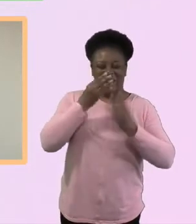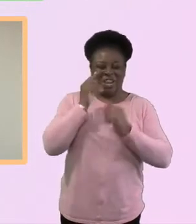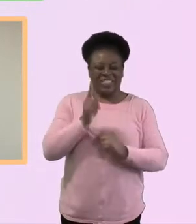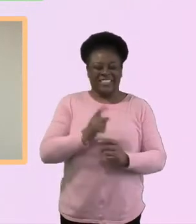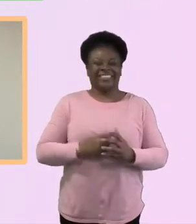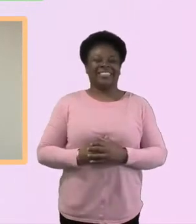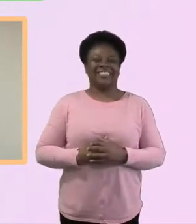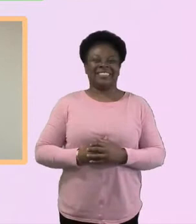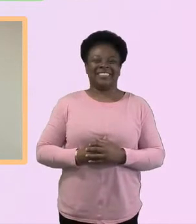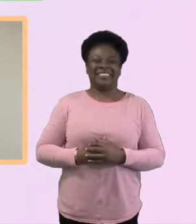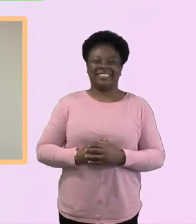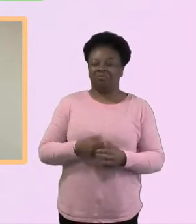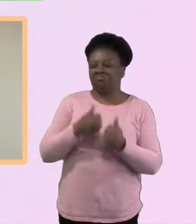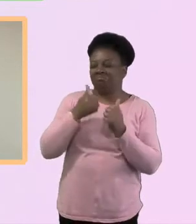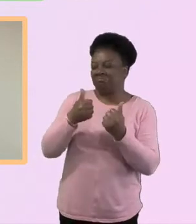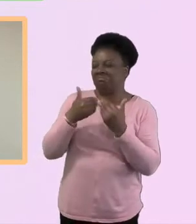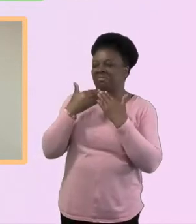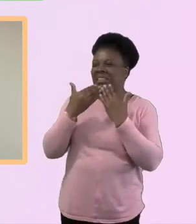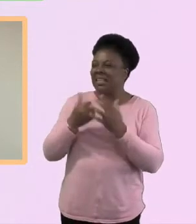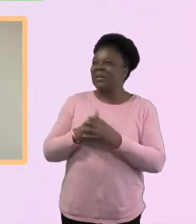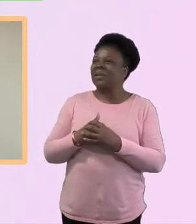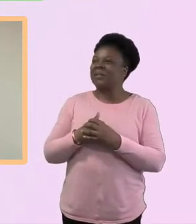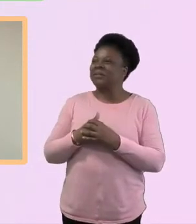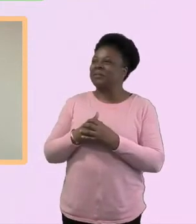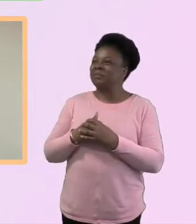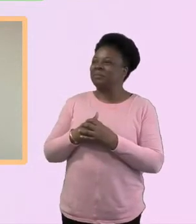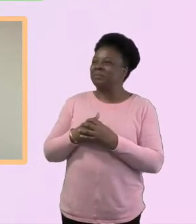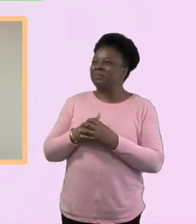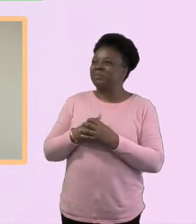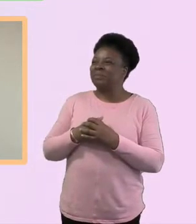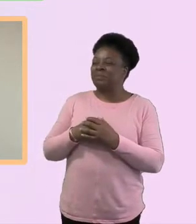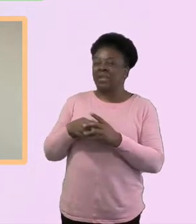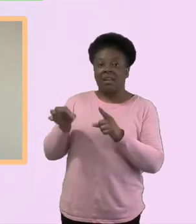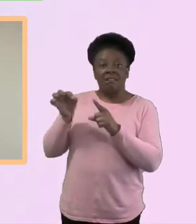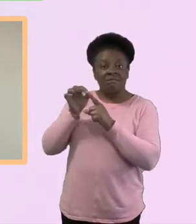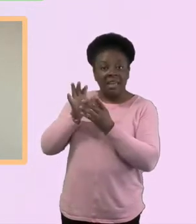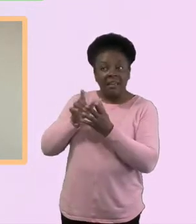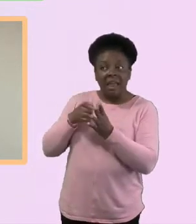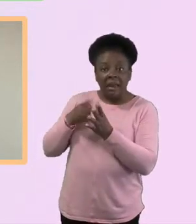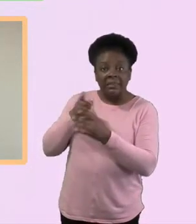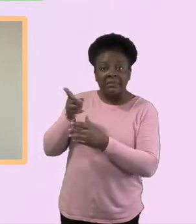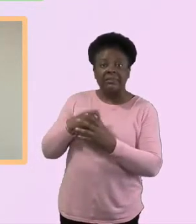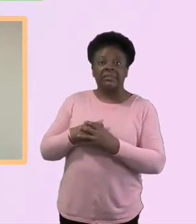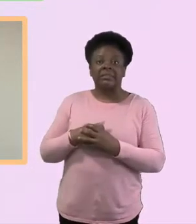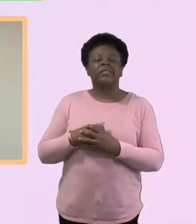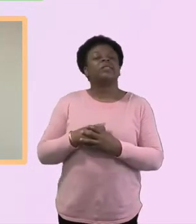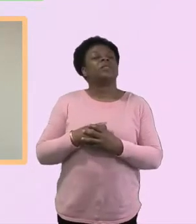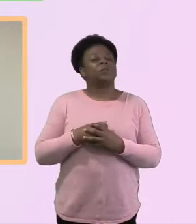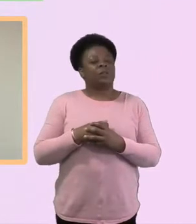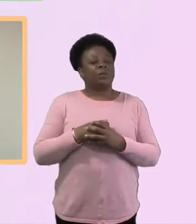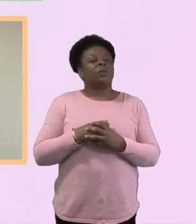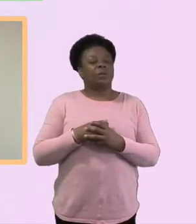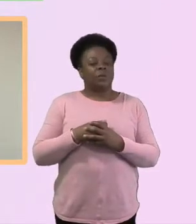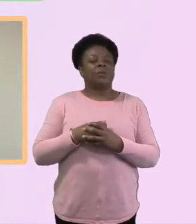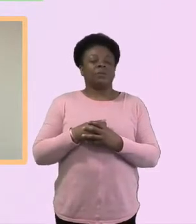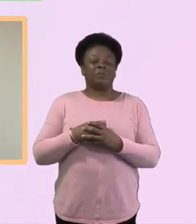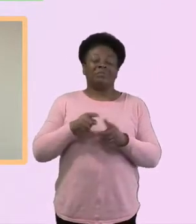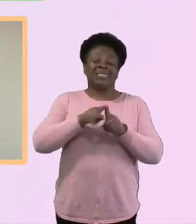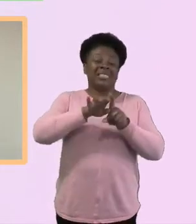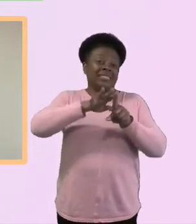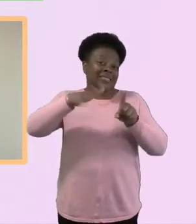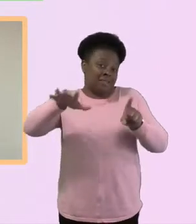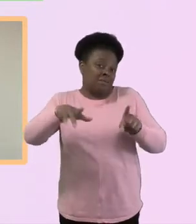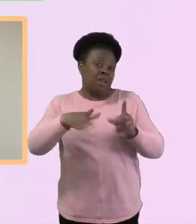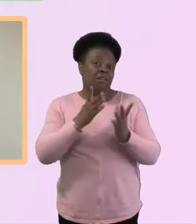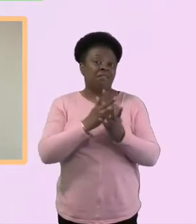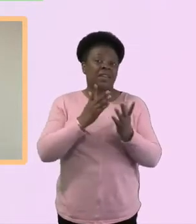on the videos? Yeah, I mean, there's similar kinds of comments, you know, I was really struck by the whole one-to-one was the, was the phrase